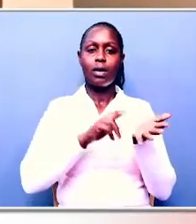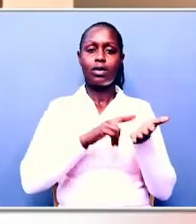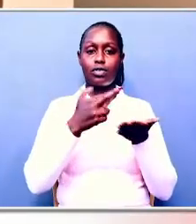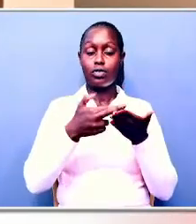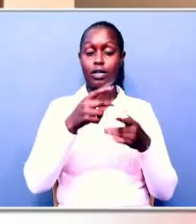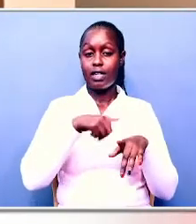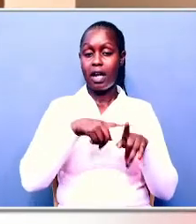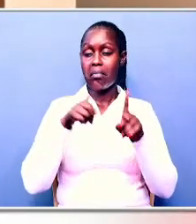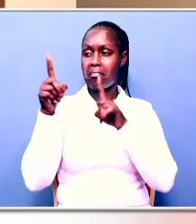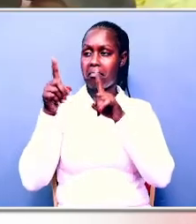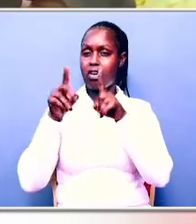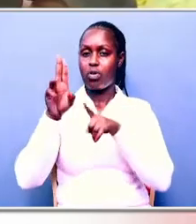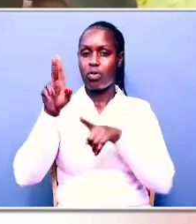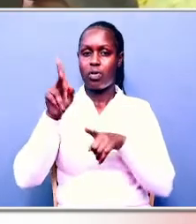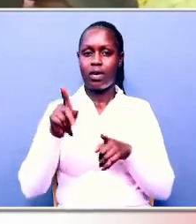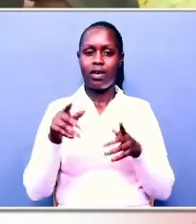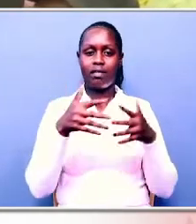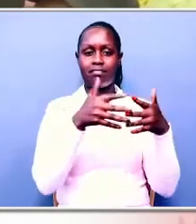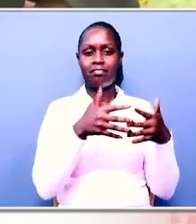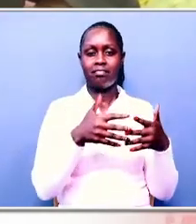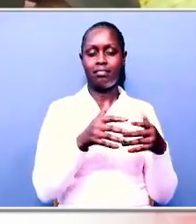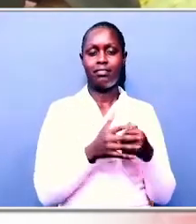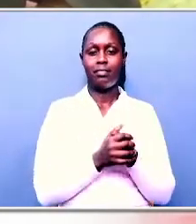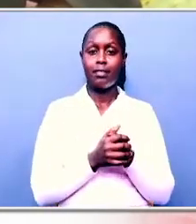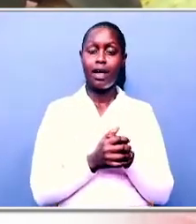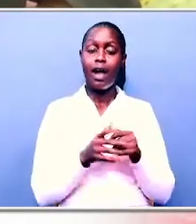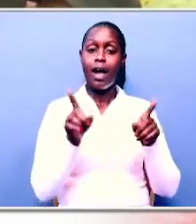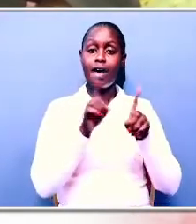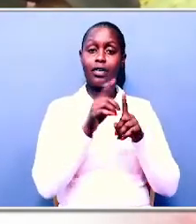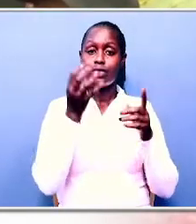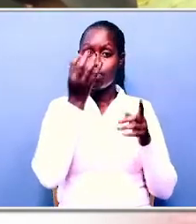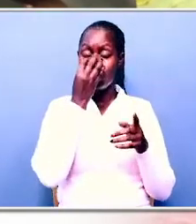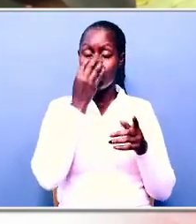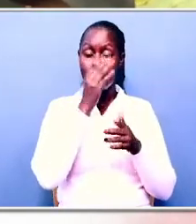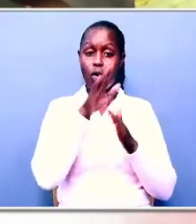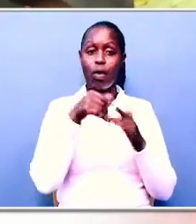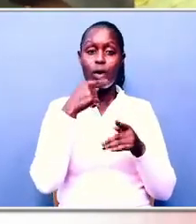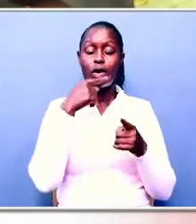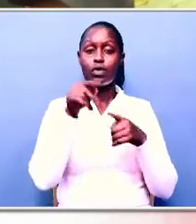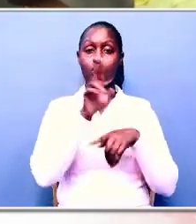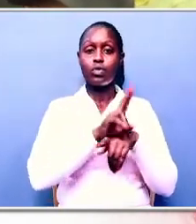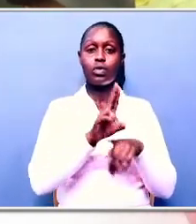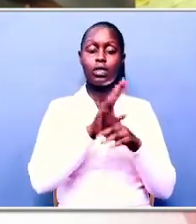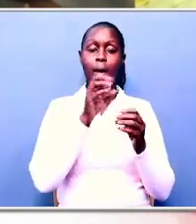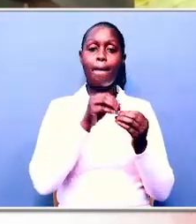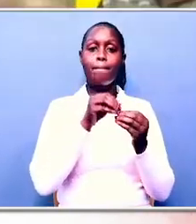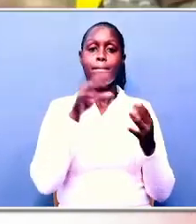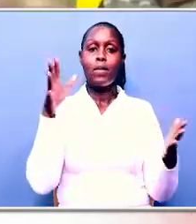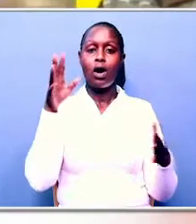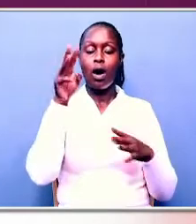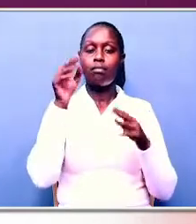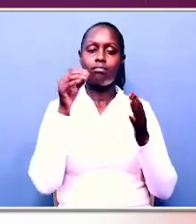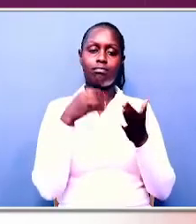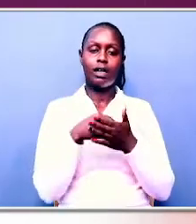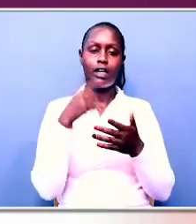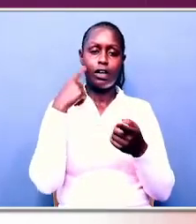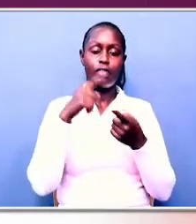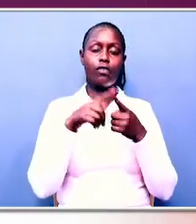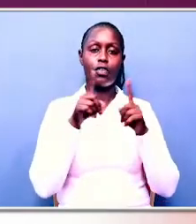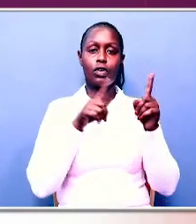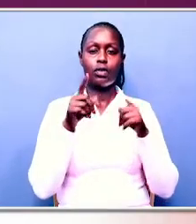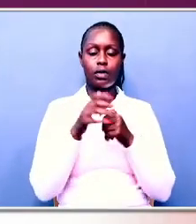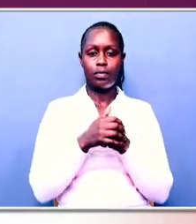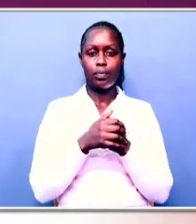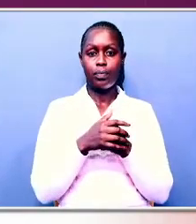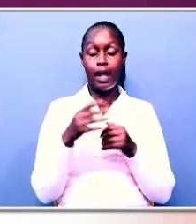recent tour to the UK and US. Ruto and his allies allegedly spent more millions for the tour. The